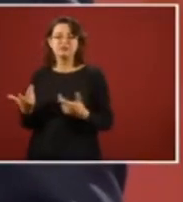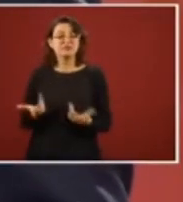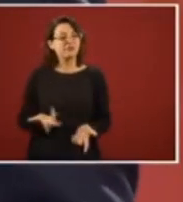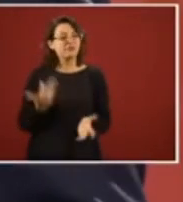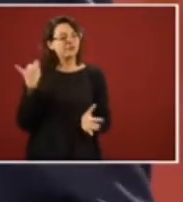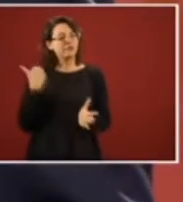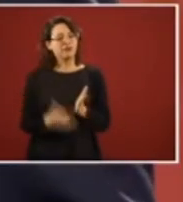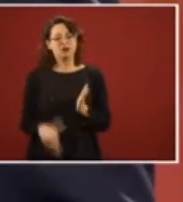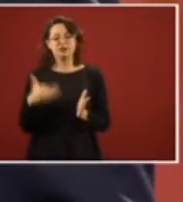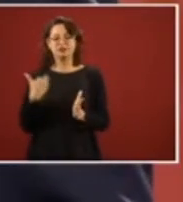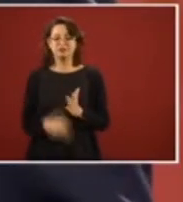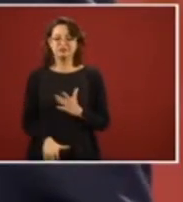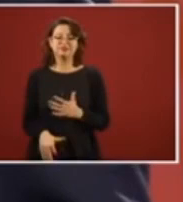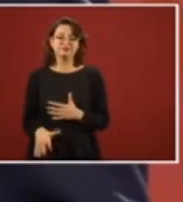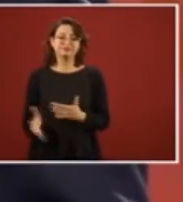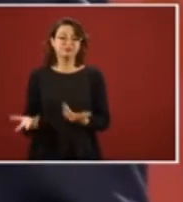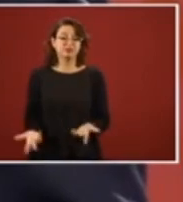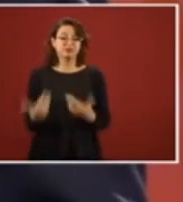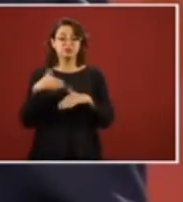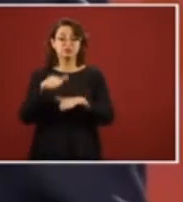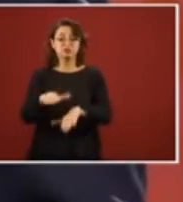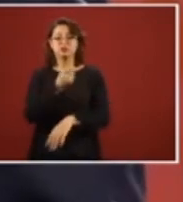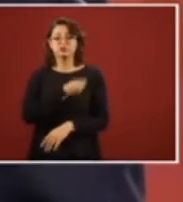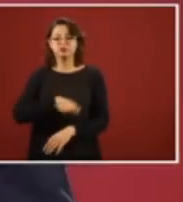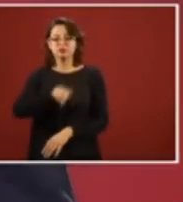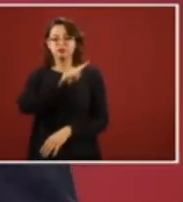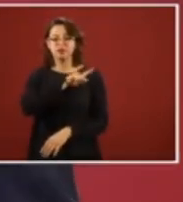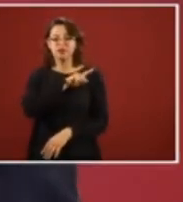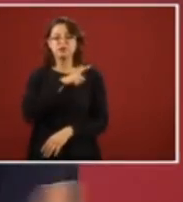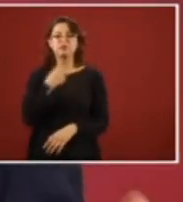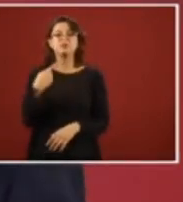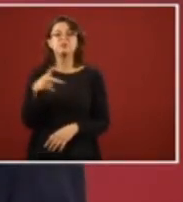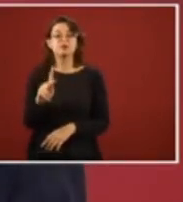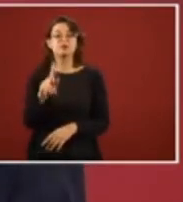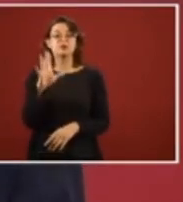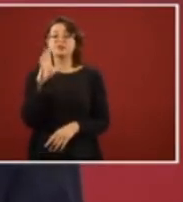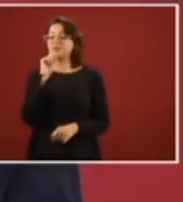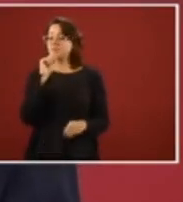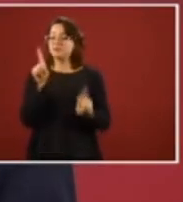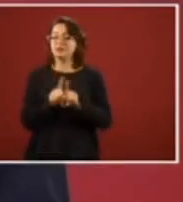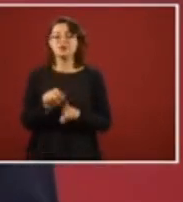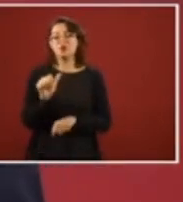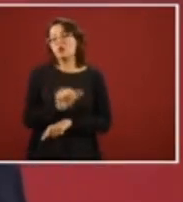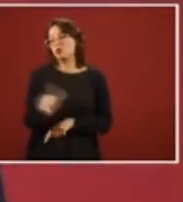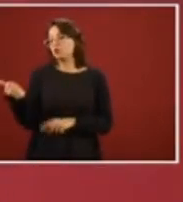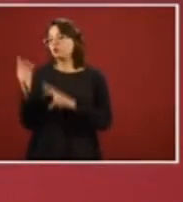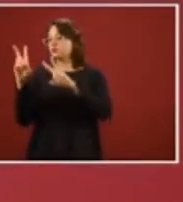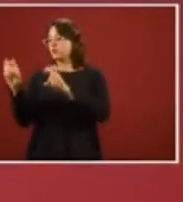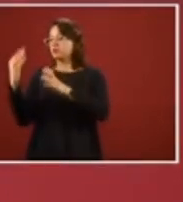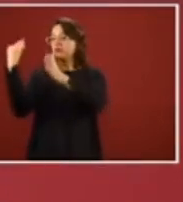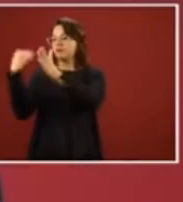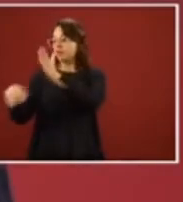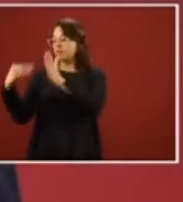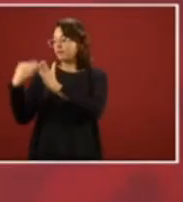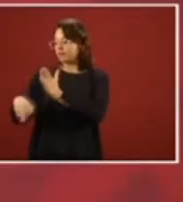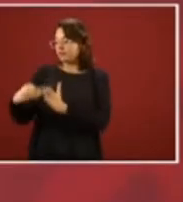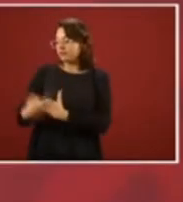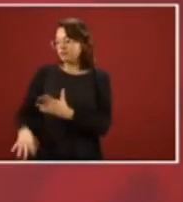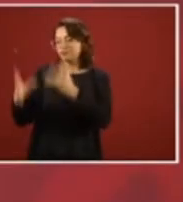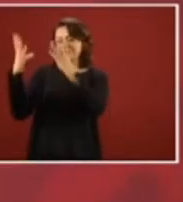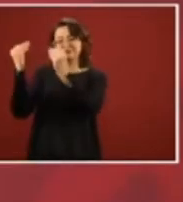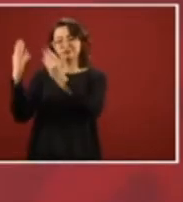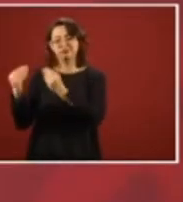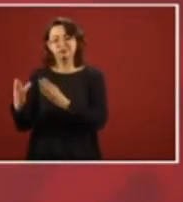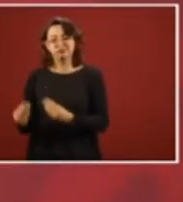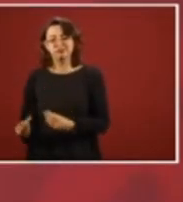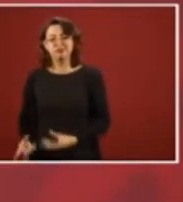speak of the health care needs, but how many other needs aren't there and demand